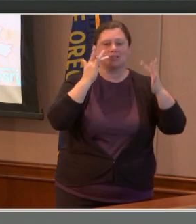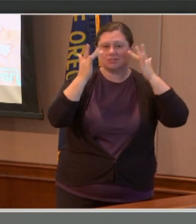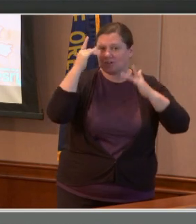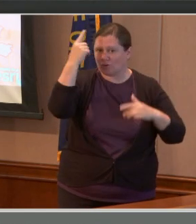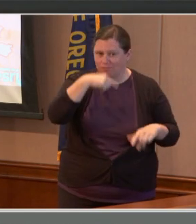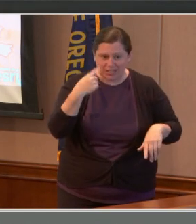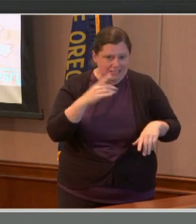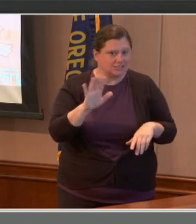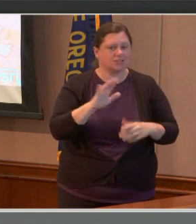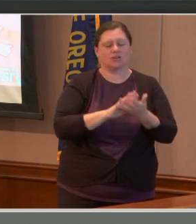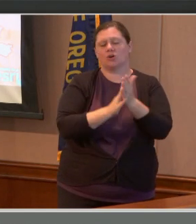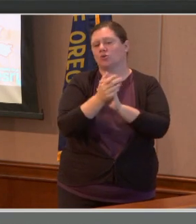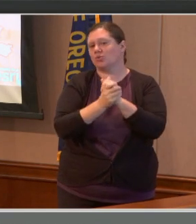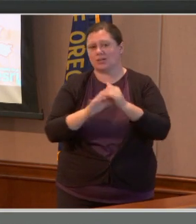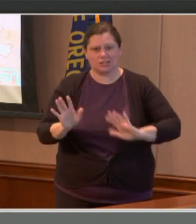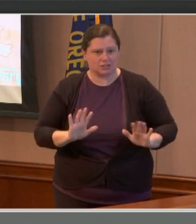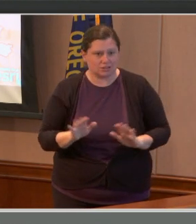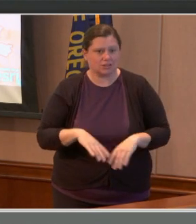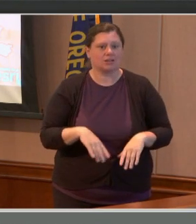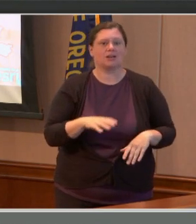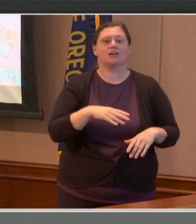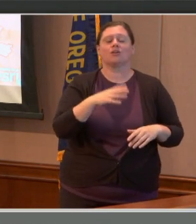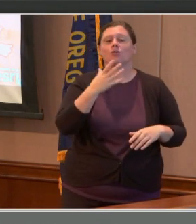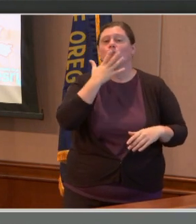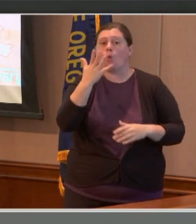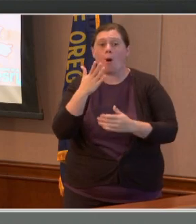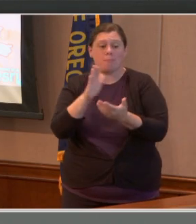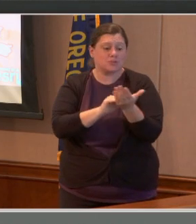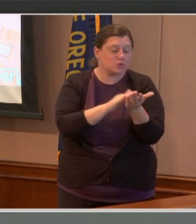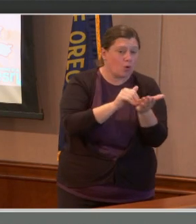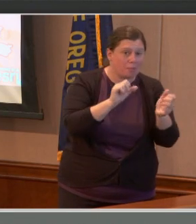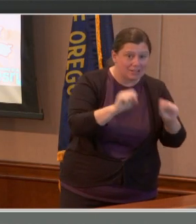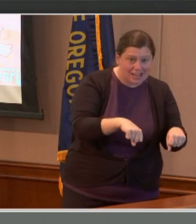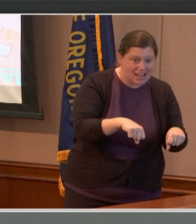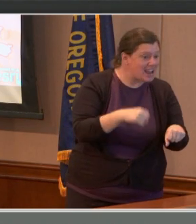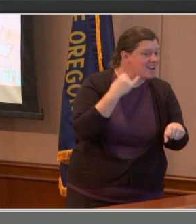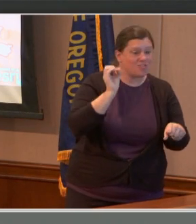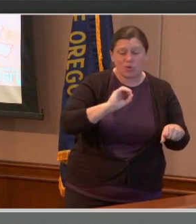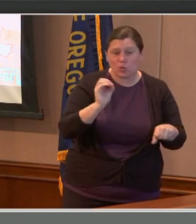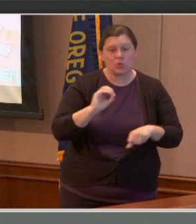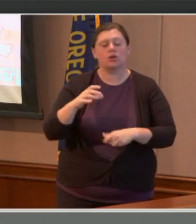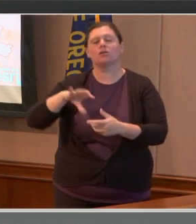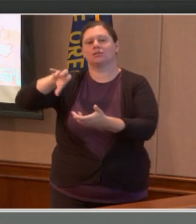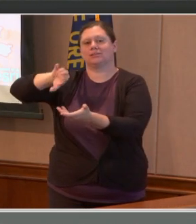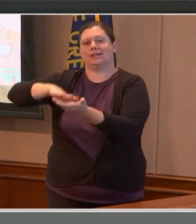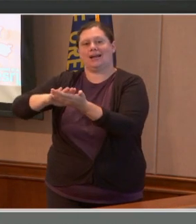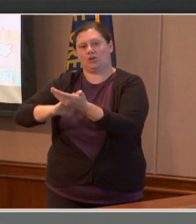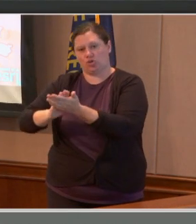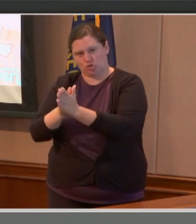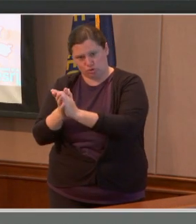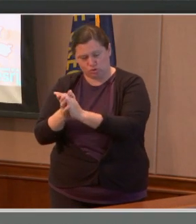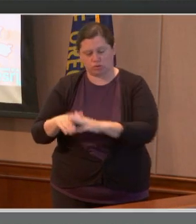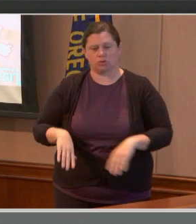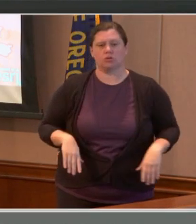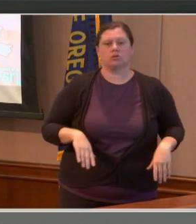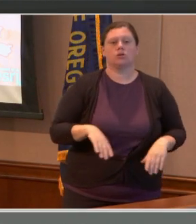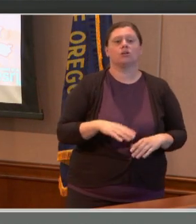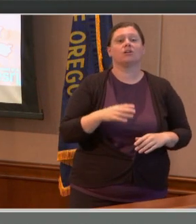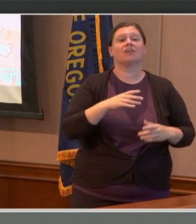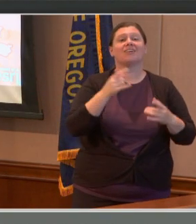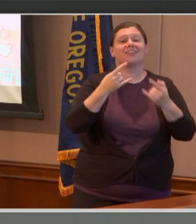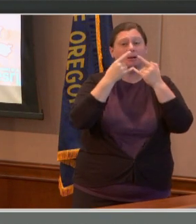warm and soapy water. And if that's unavailable, use hand sanitizer. Wear a mask at all times when you're not